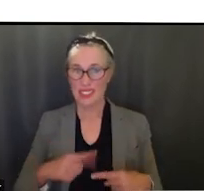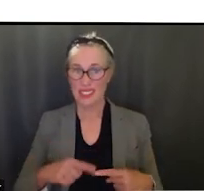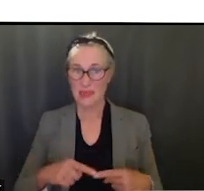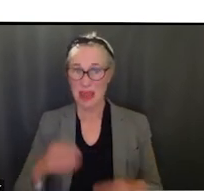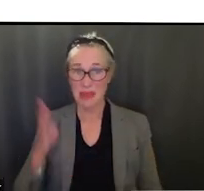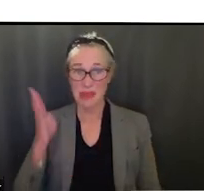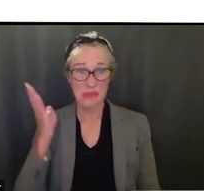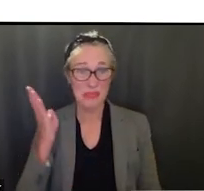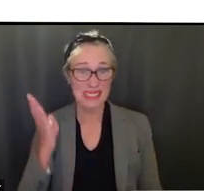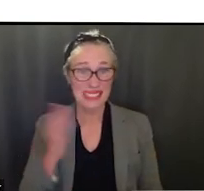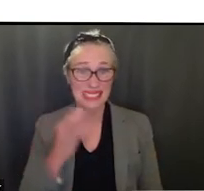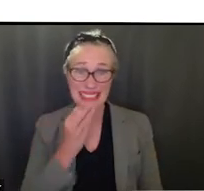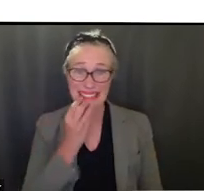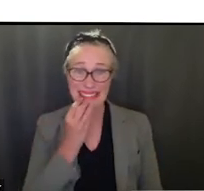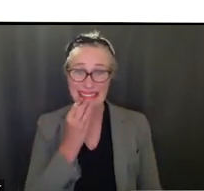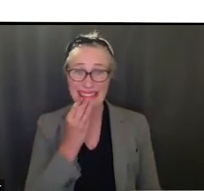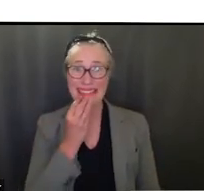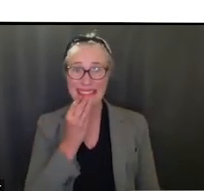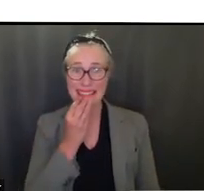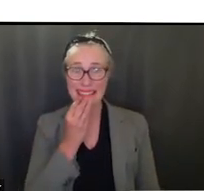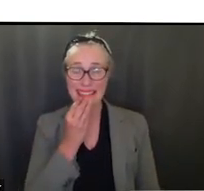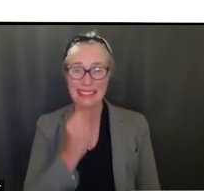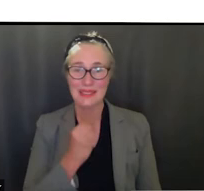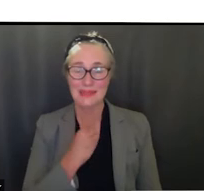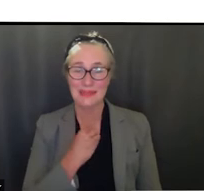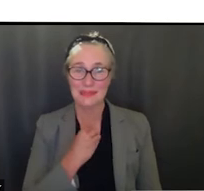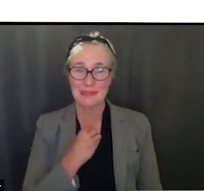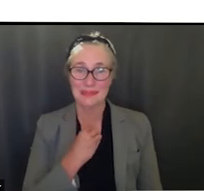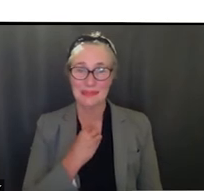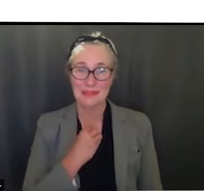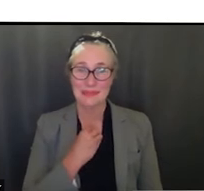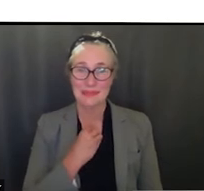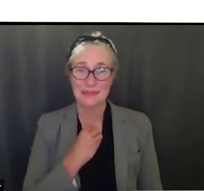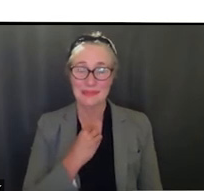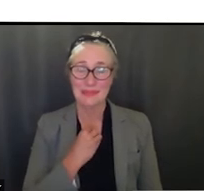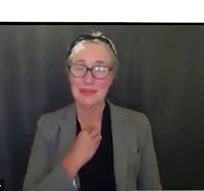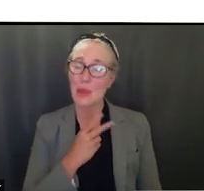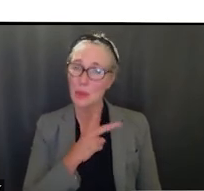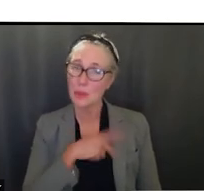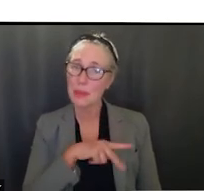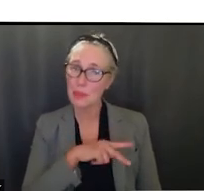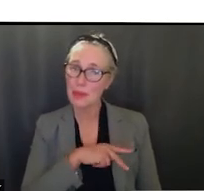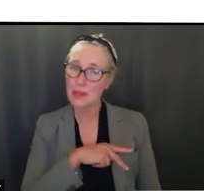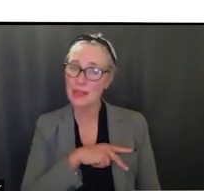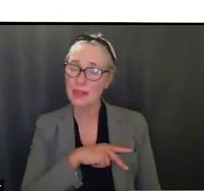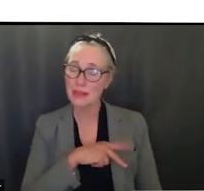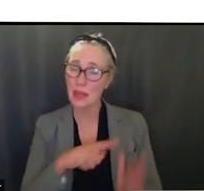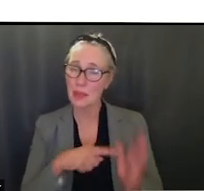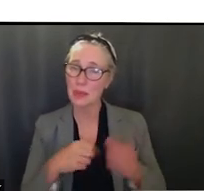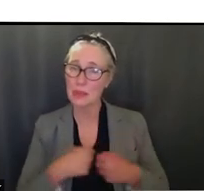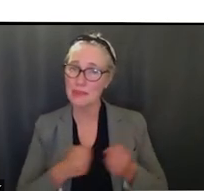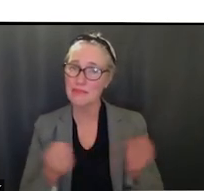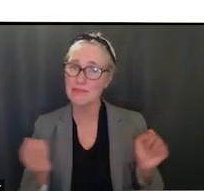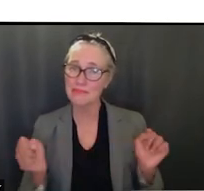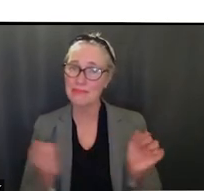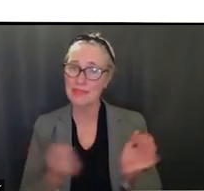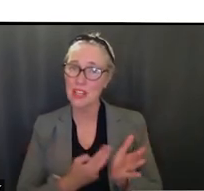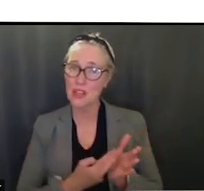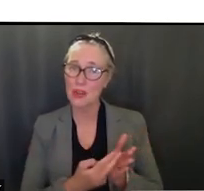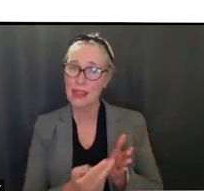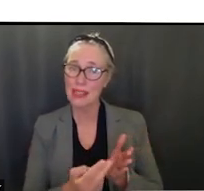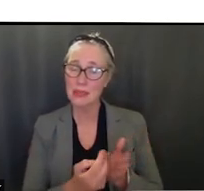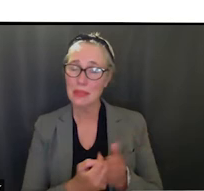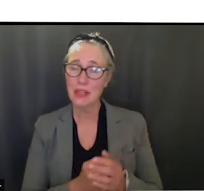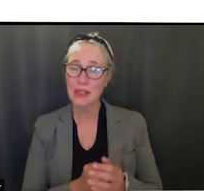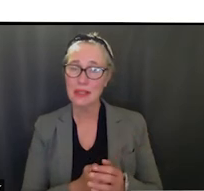it's i'm going to be a little personal and transparent because this has been a long